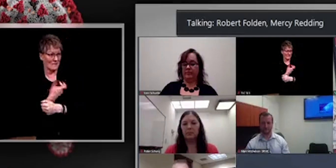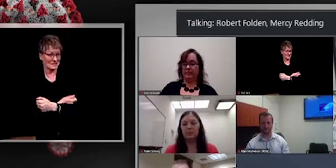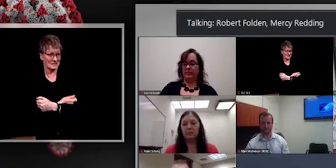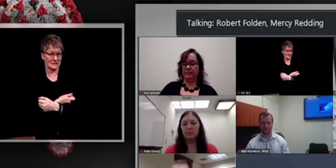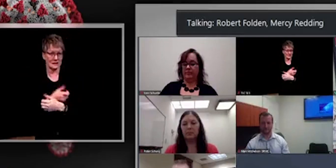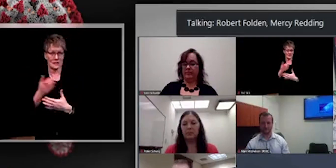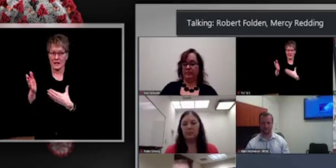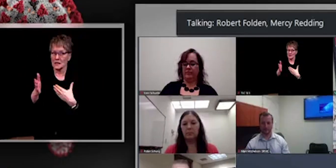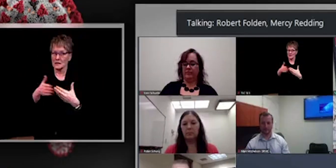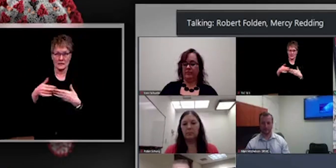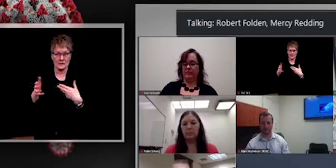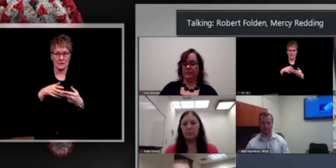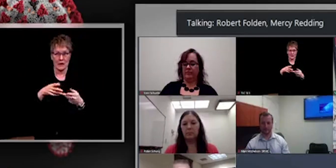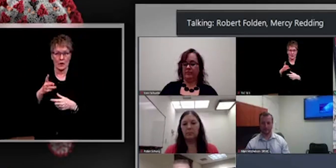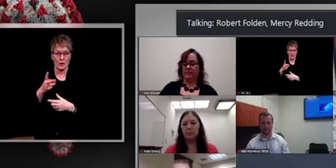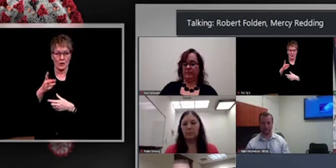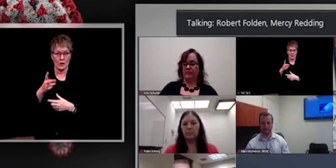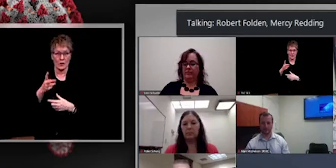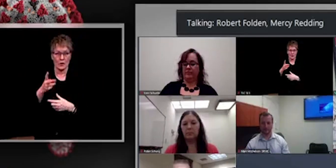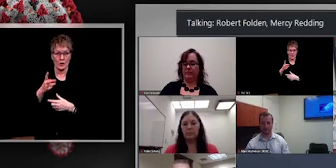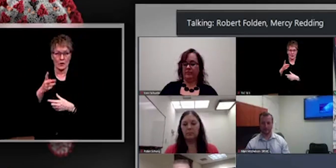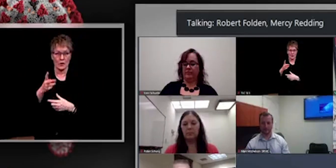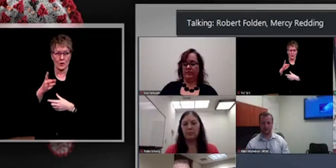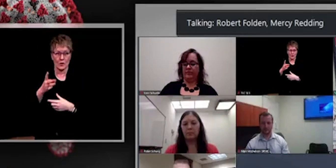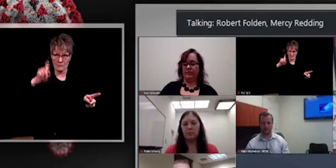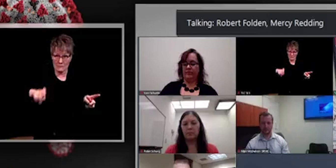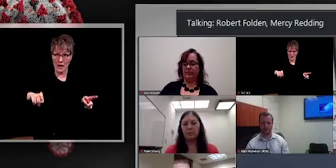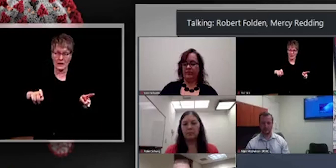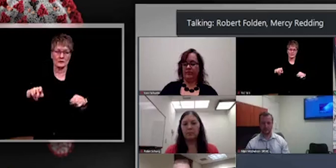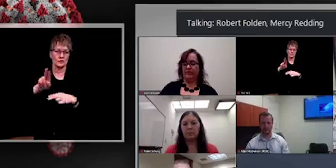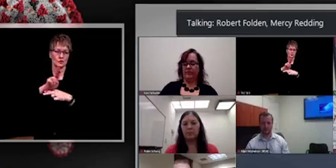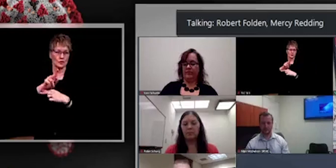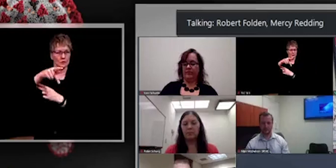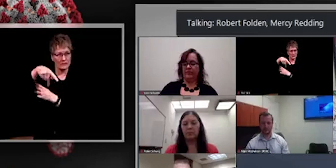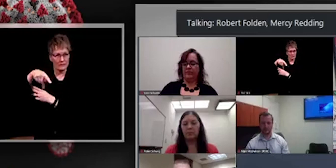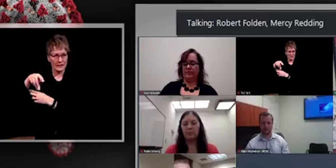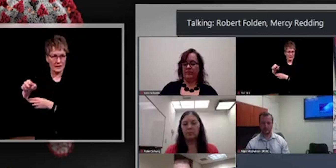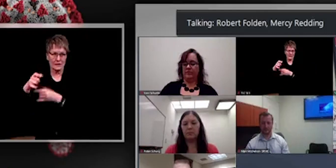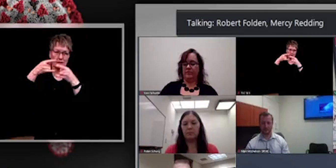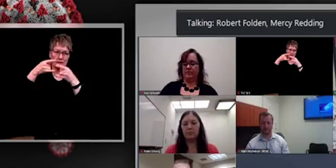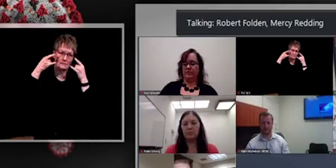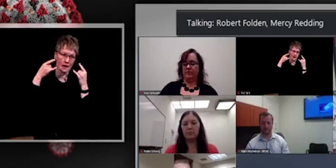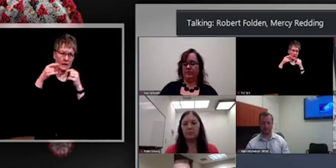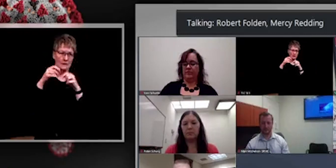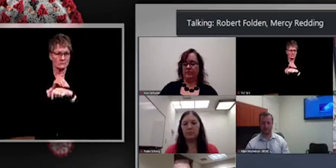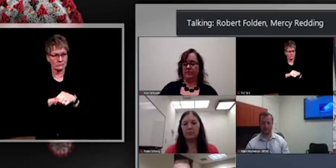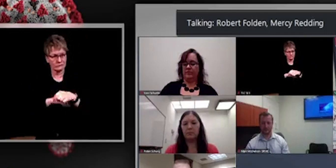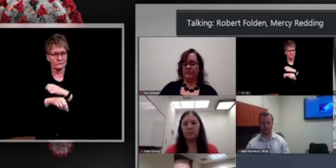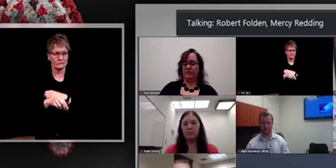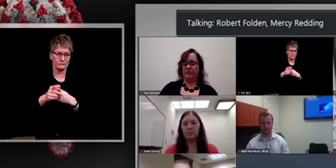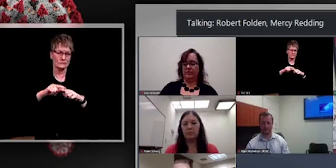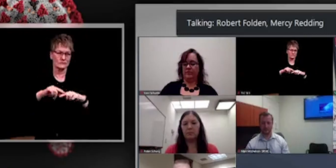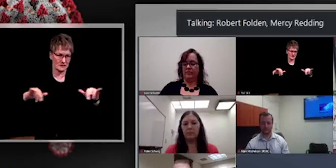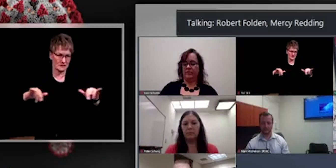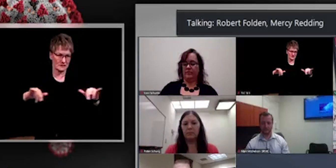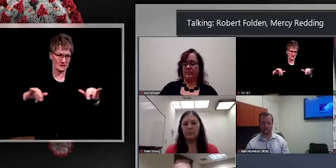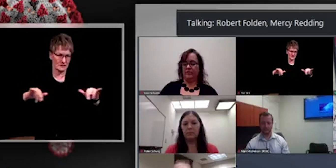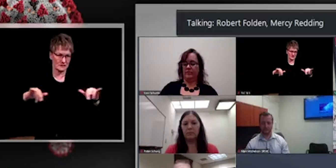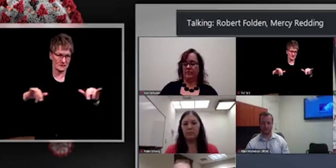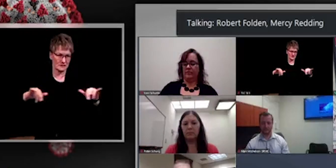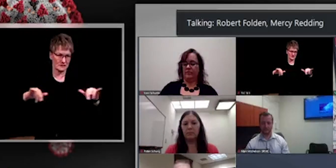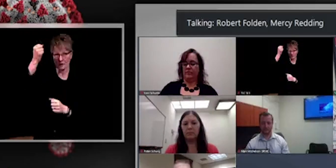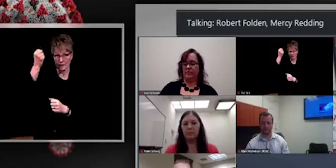And then, then Mike, I think you had one other question that I didn't answer. And that is, each vial contains roughly five doses.